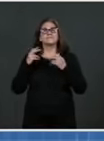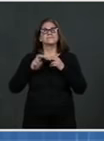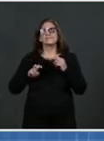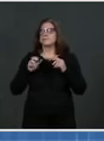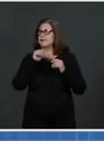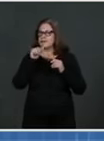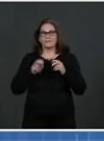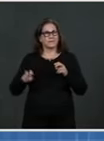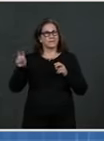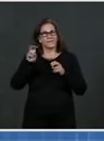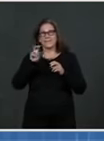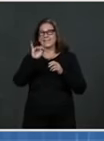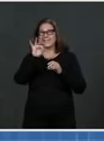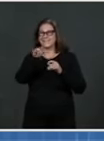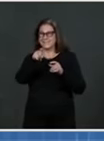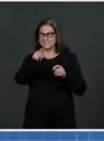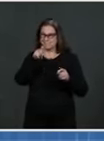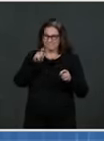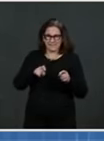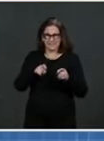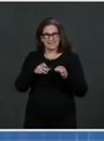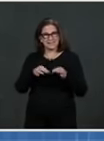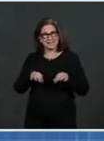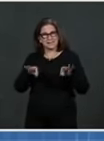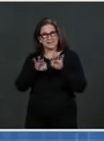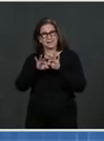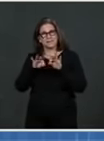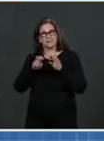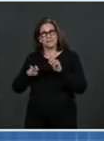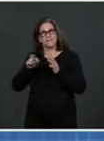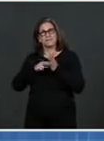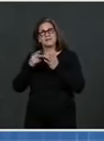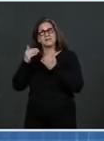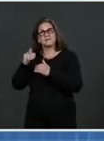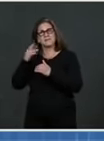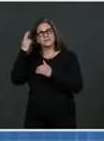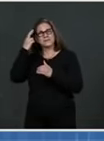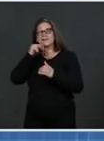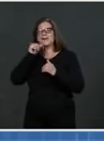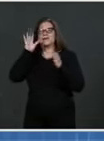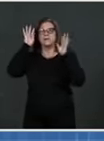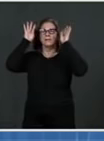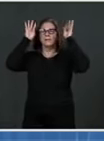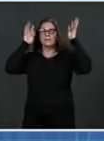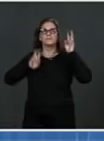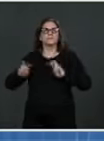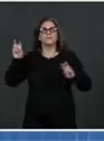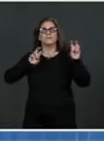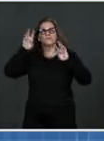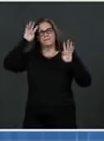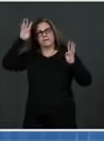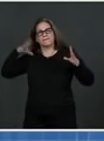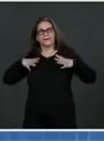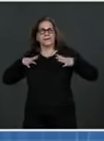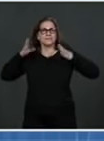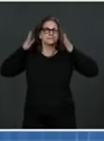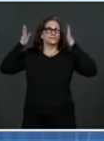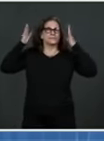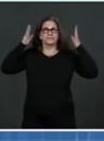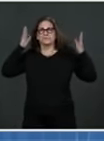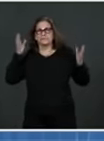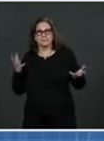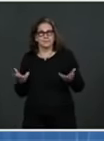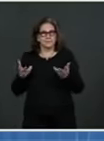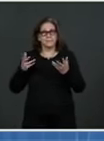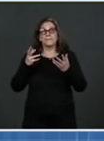travel than we saw than we saw throughout the pandemic, including the Christmas and New Year's holidays. I think people have taken